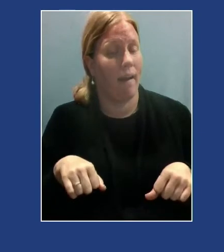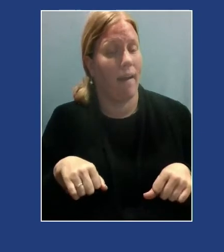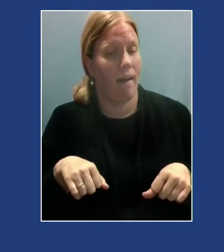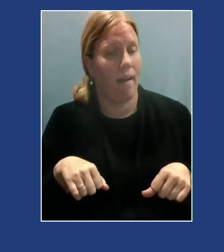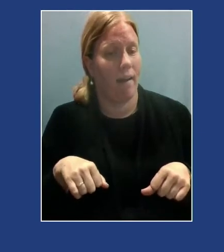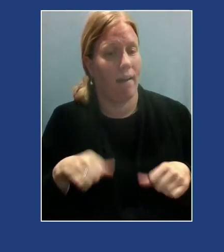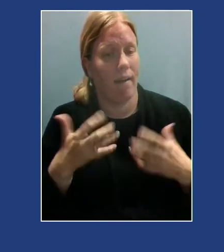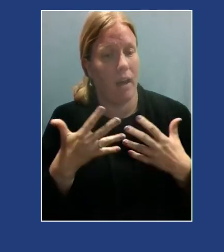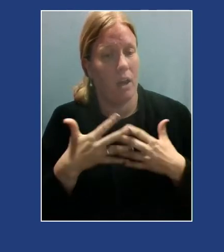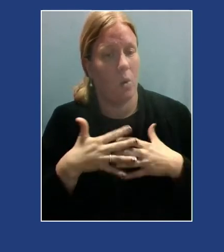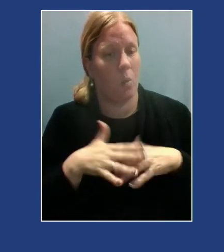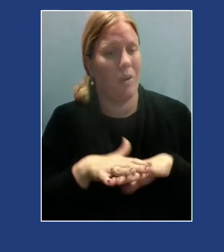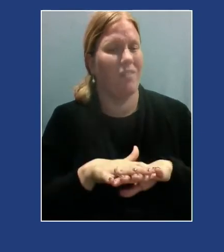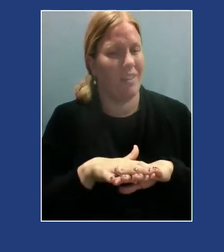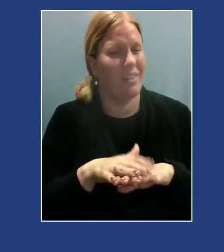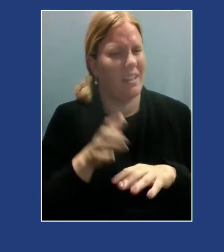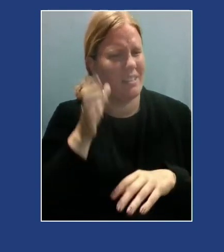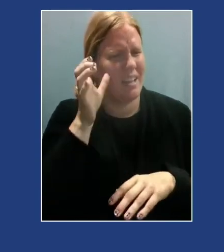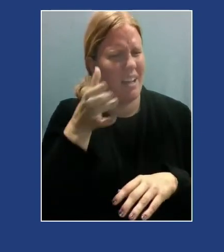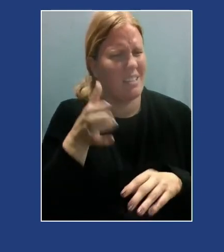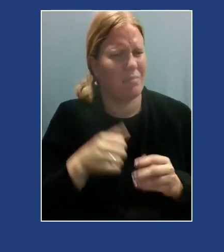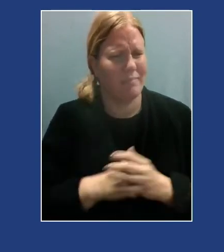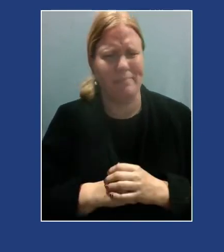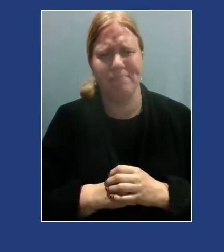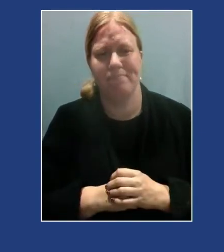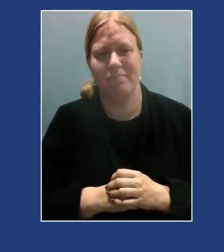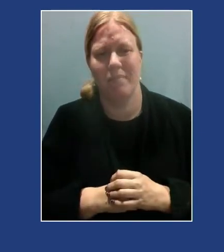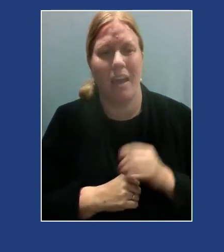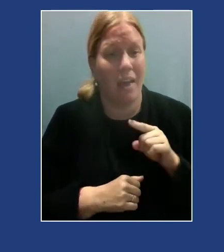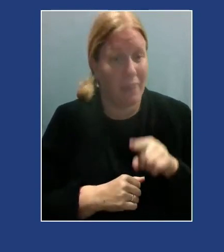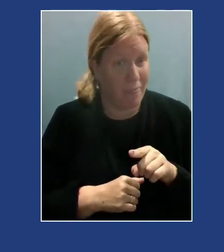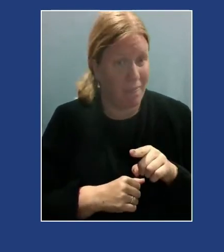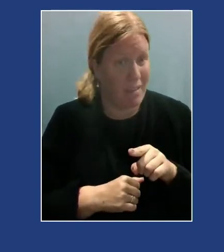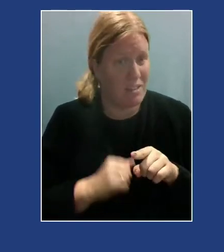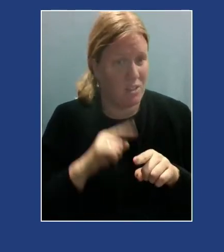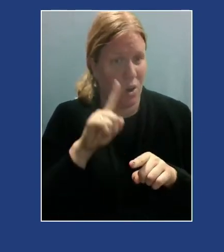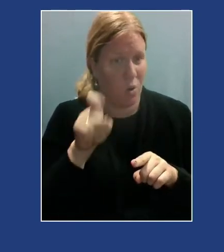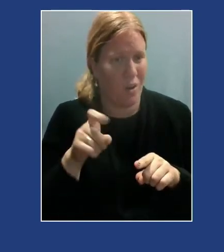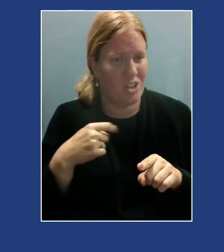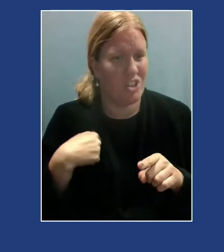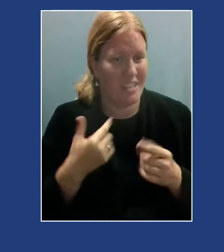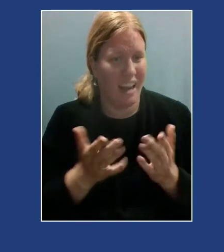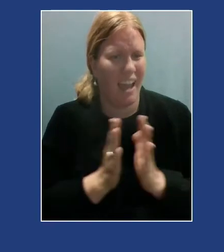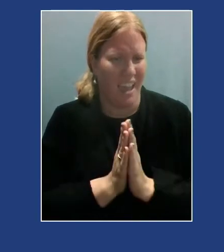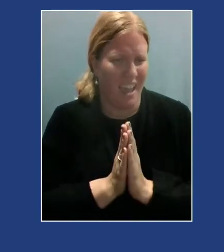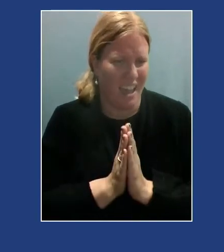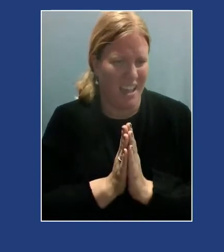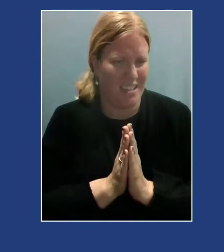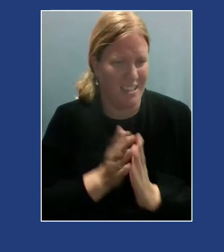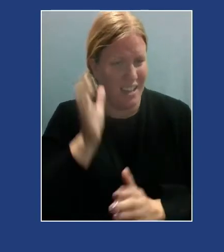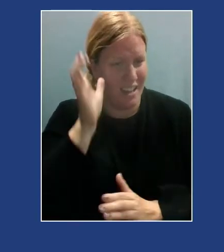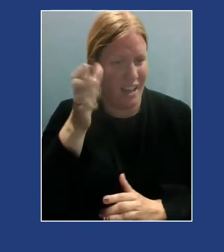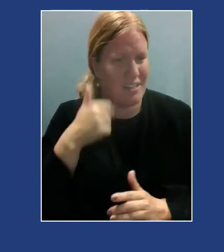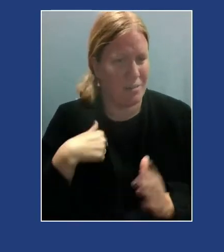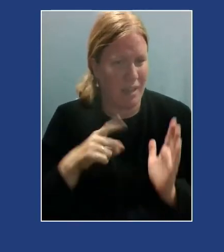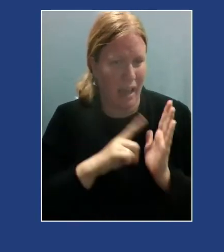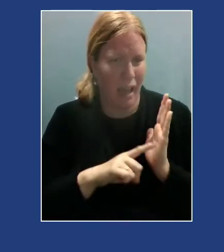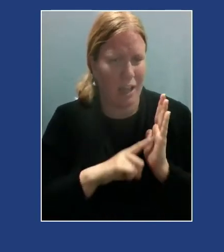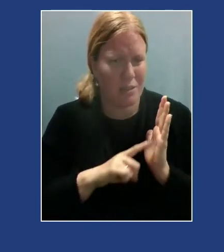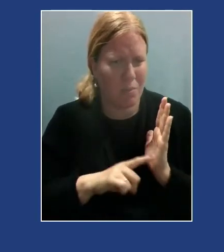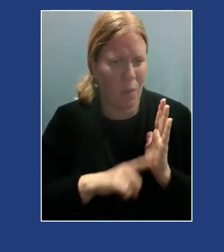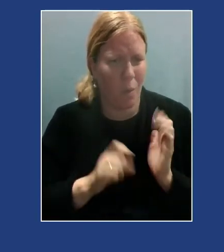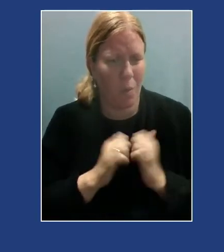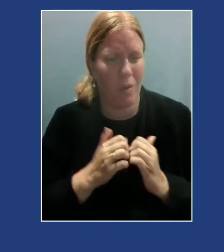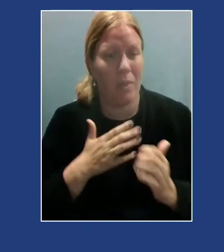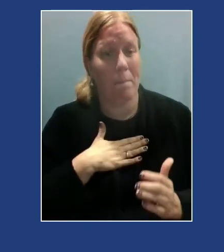my clients. I want to say that these are questions that I ask and ideas and concepts that I explore with my clients who are Black,